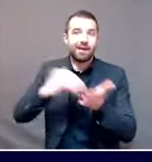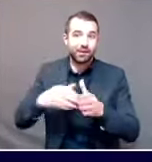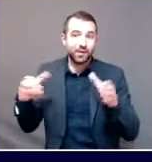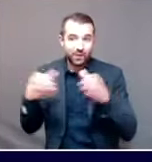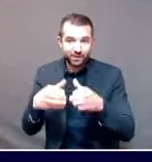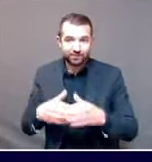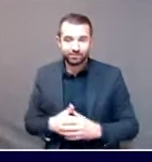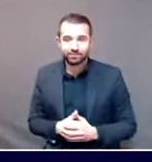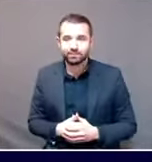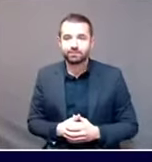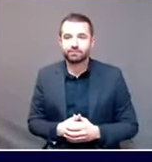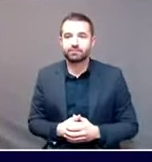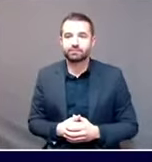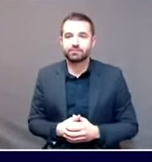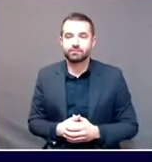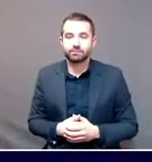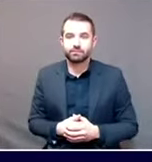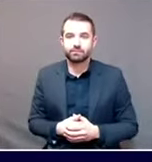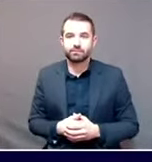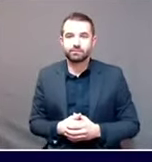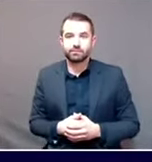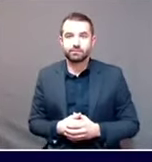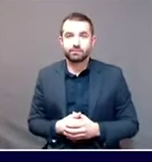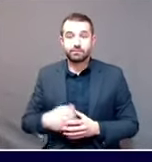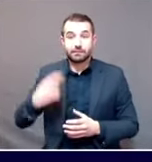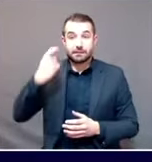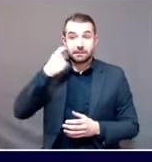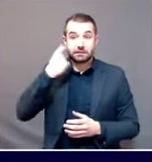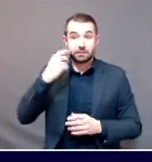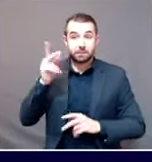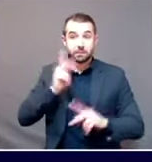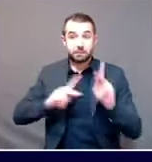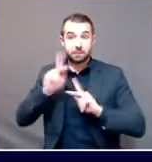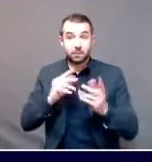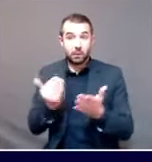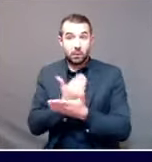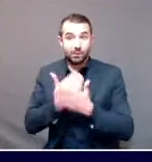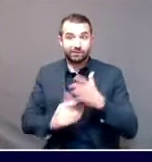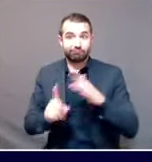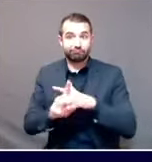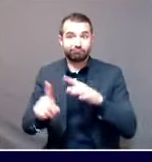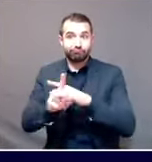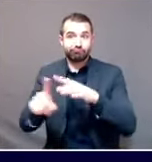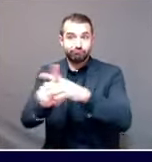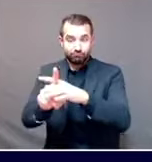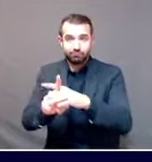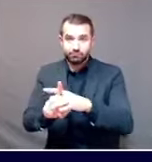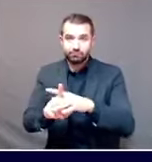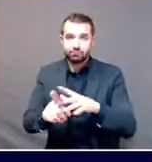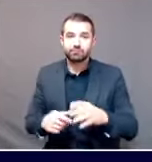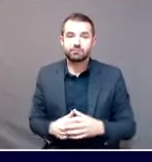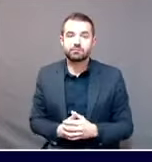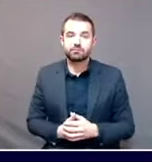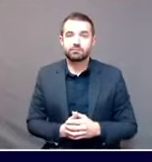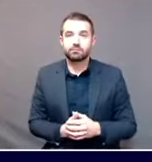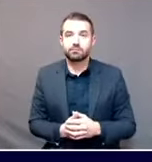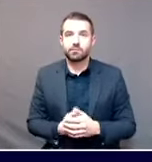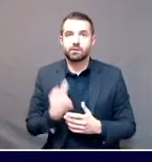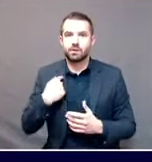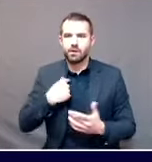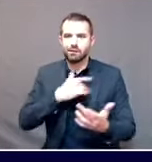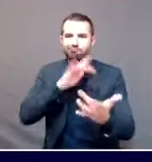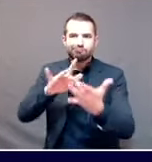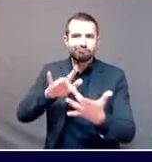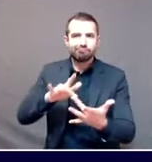who have tested positive for COVID report not having attended large gatherings, not having been